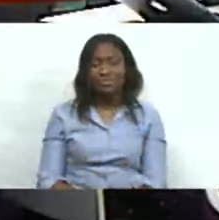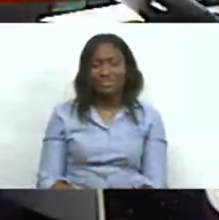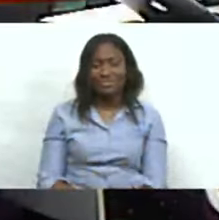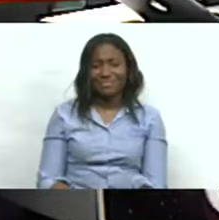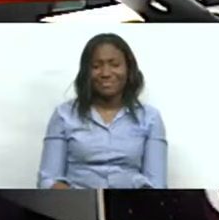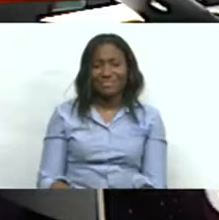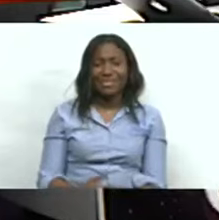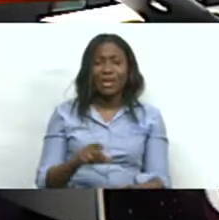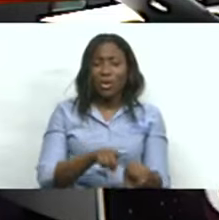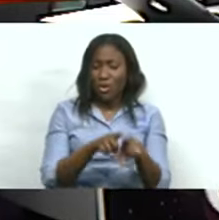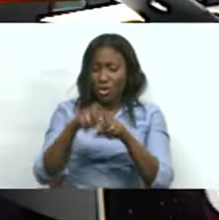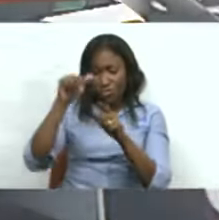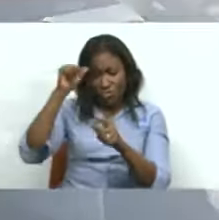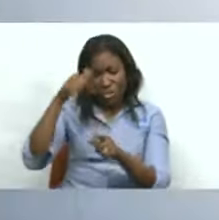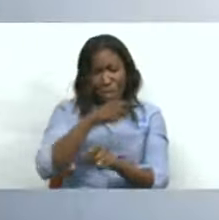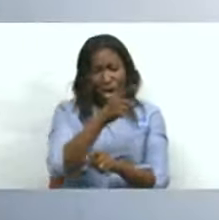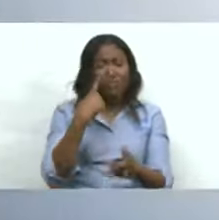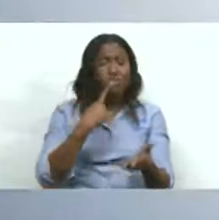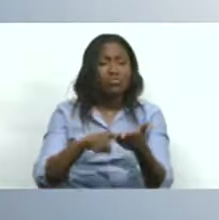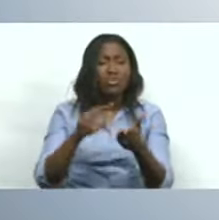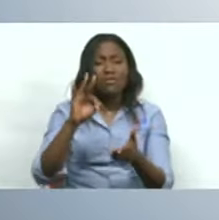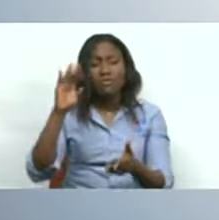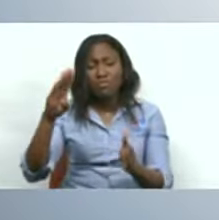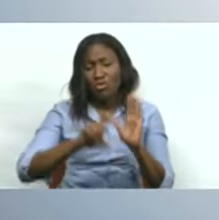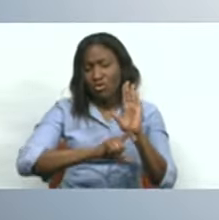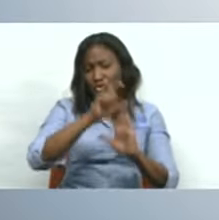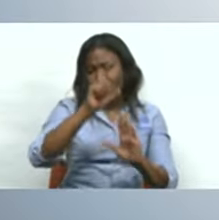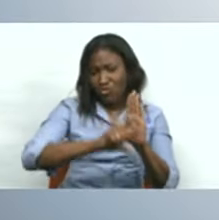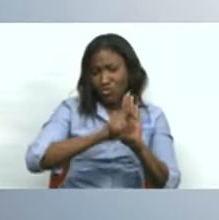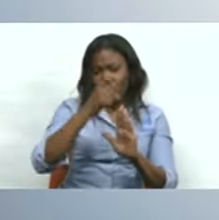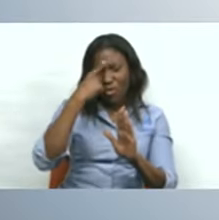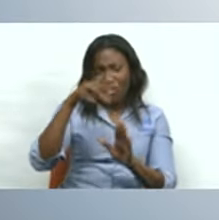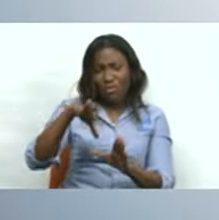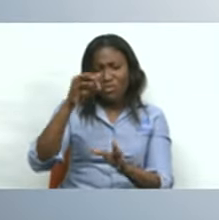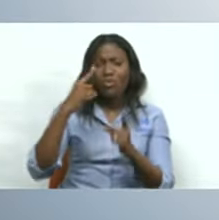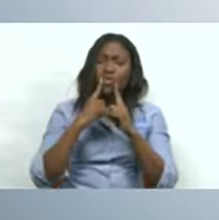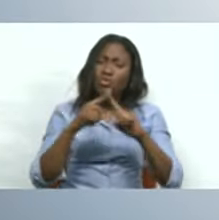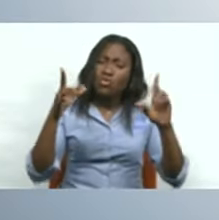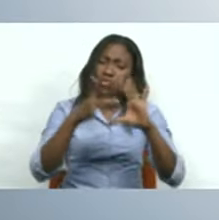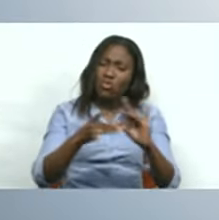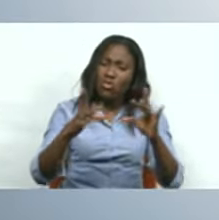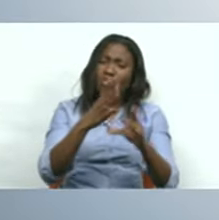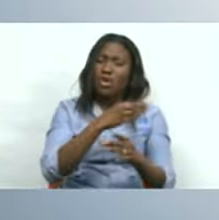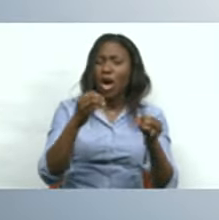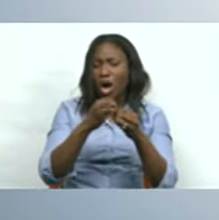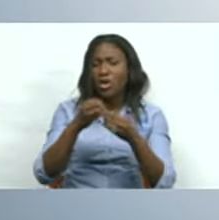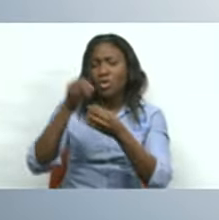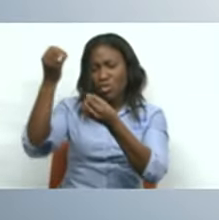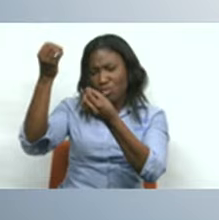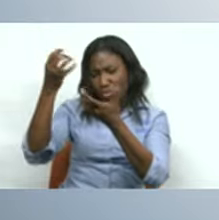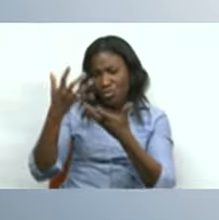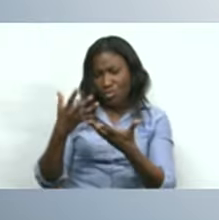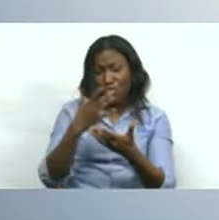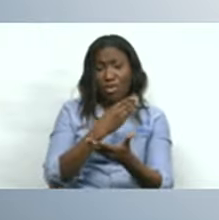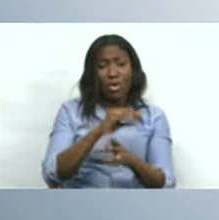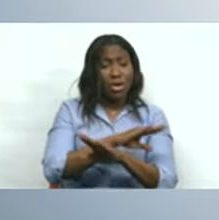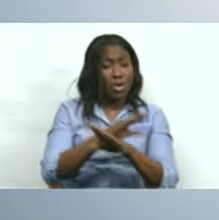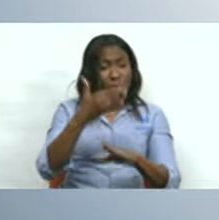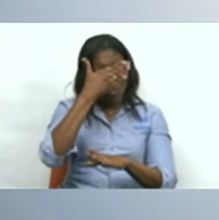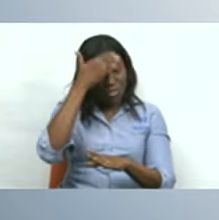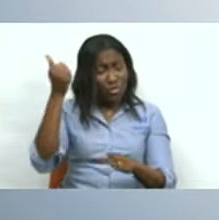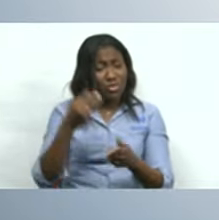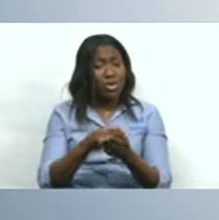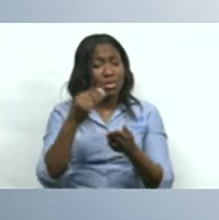As we leave you, let's remind you to stay connected with us on our social media platforms. There you'll find it, tonight's stories, the latest updates and exclusive